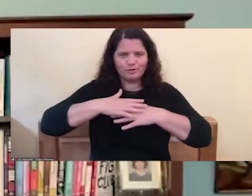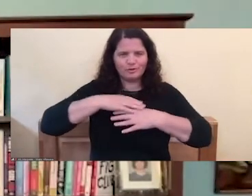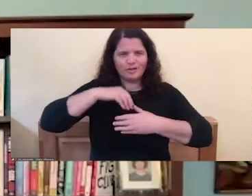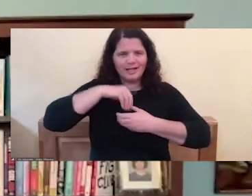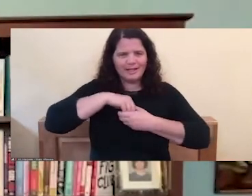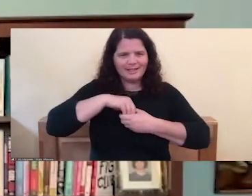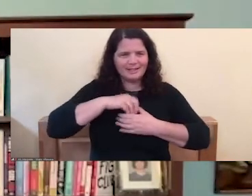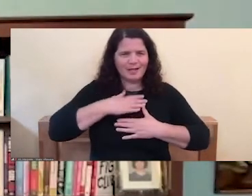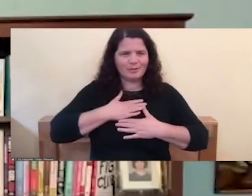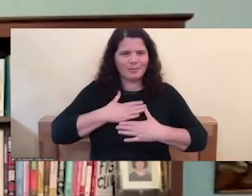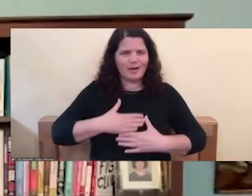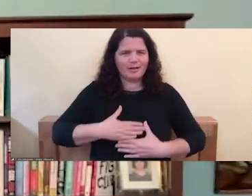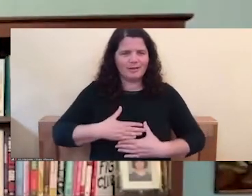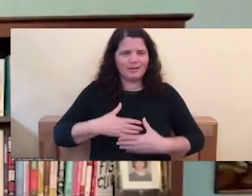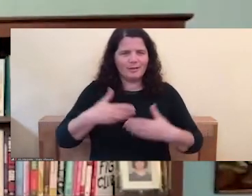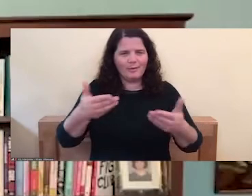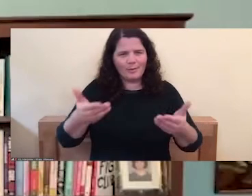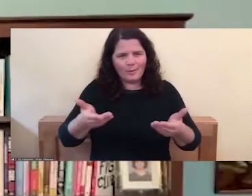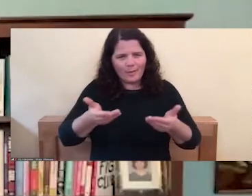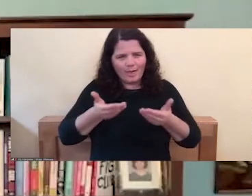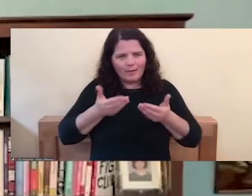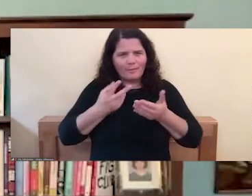Allow them both to flow.